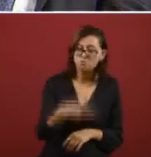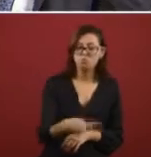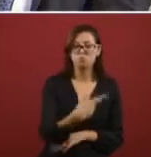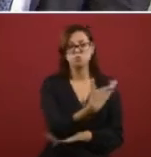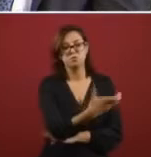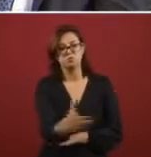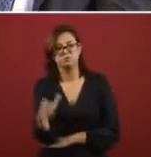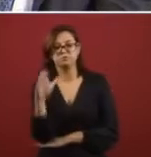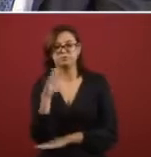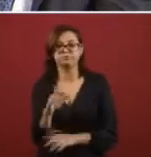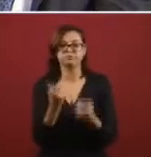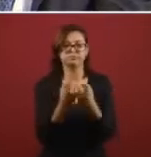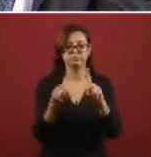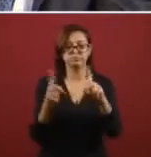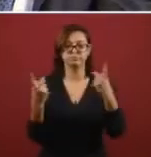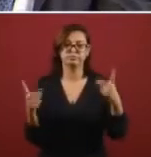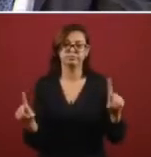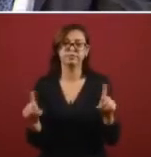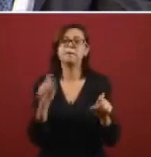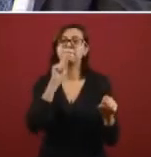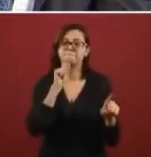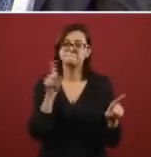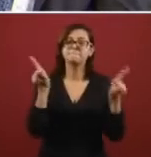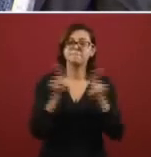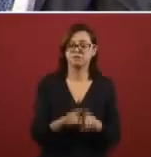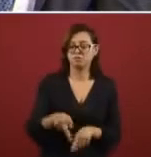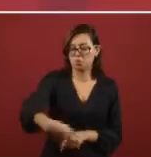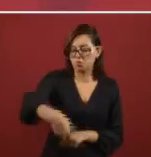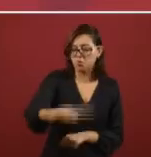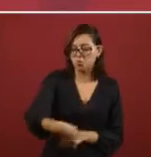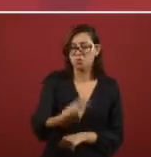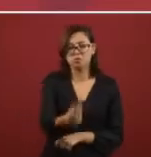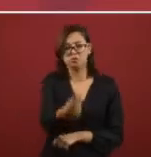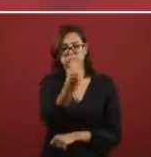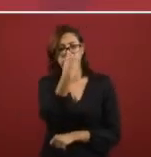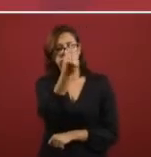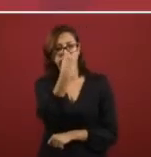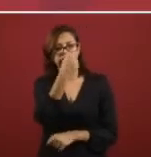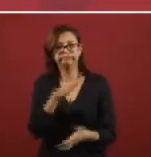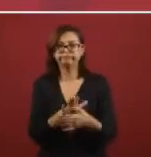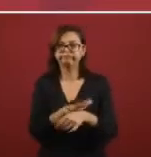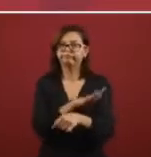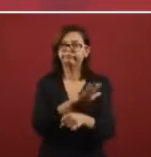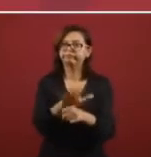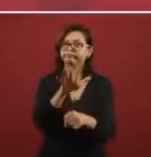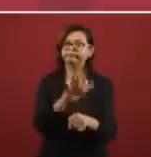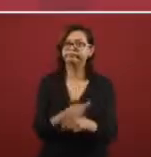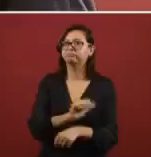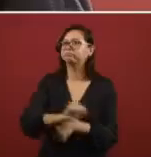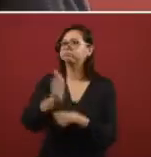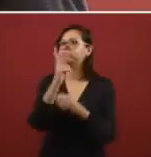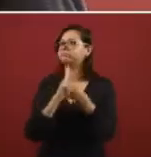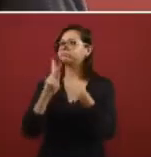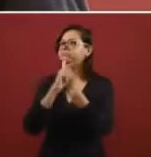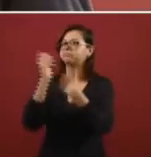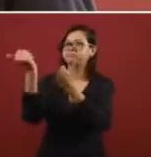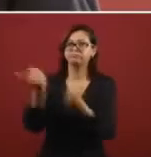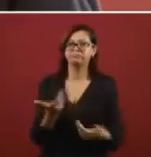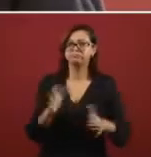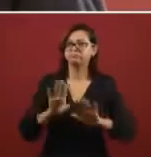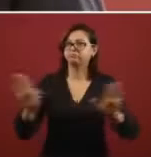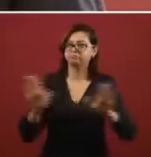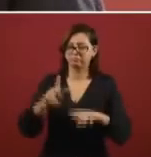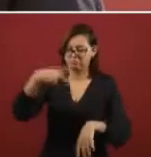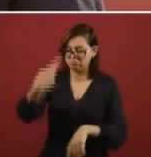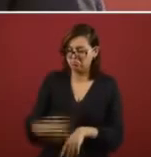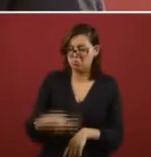funds from Pemex to to increase our self uh sufficiency and